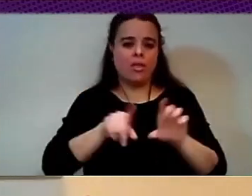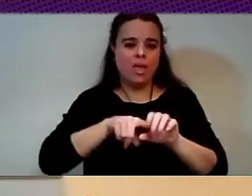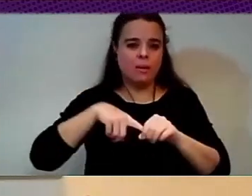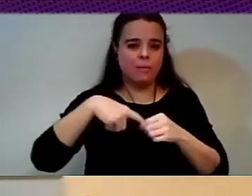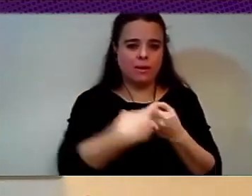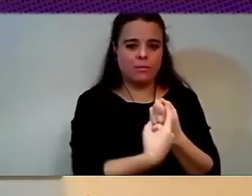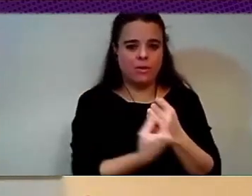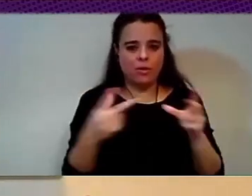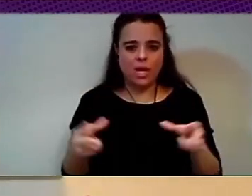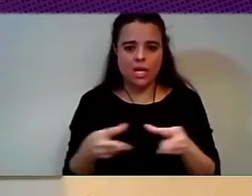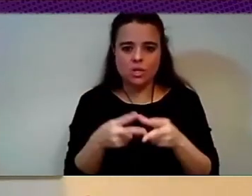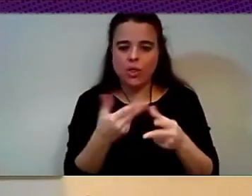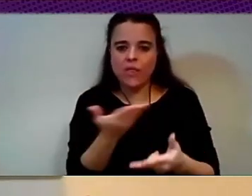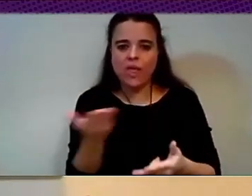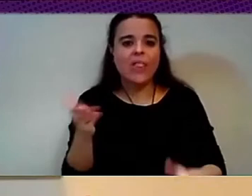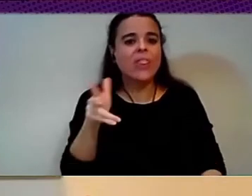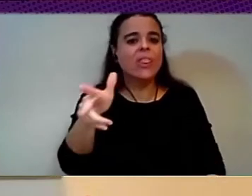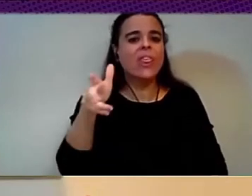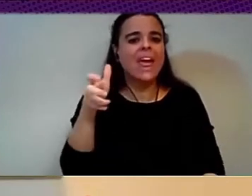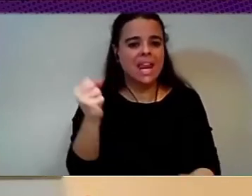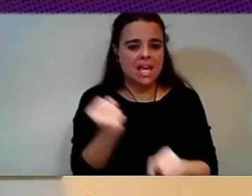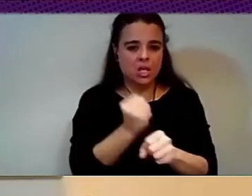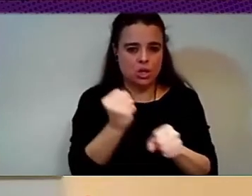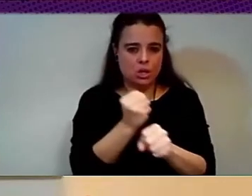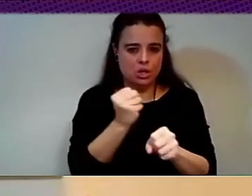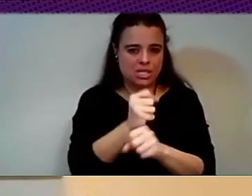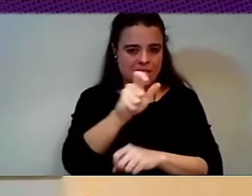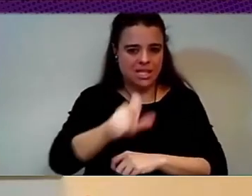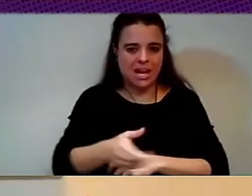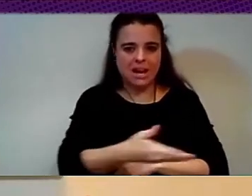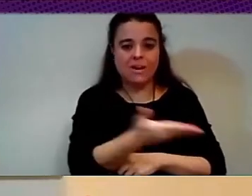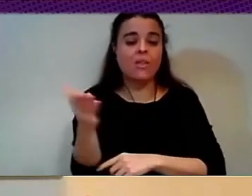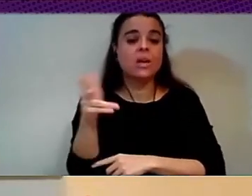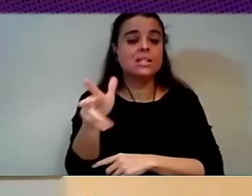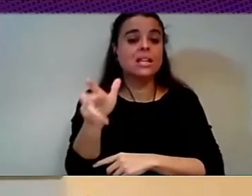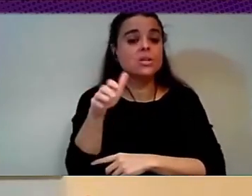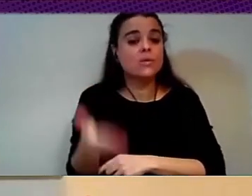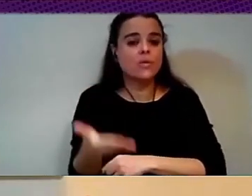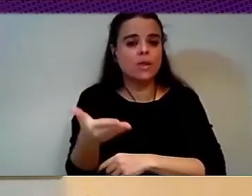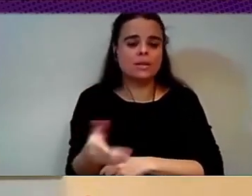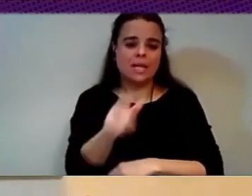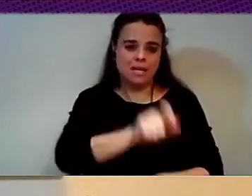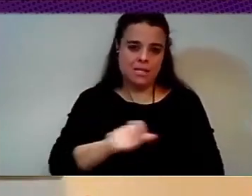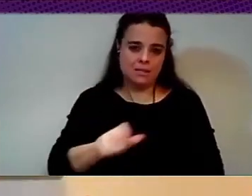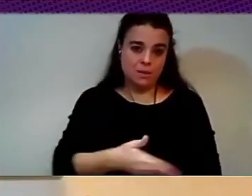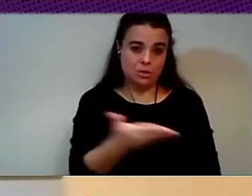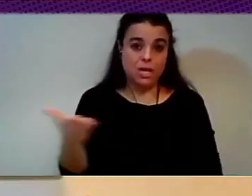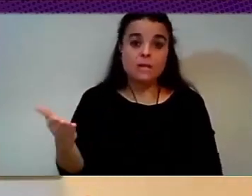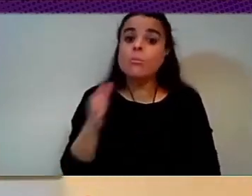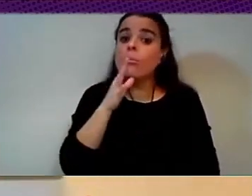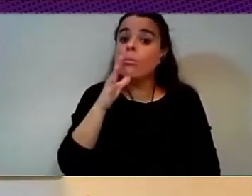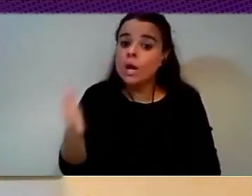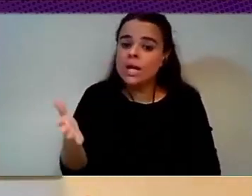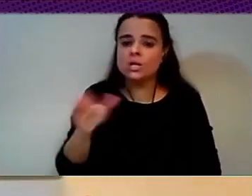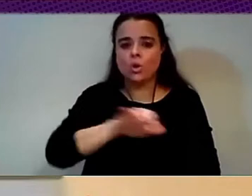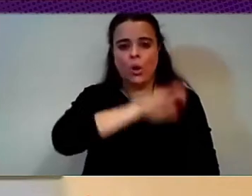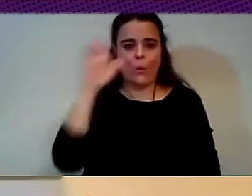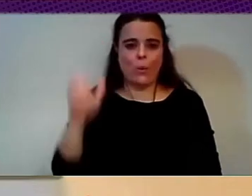people fundamental rights and values, which is part of why we built Europe in the first place. So for me, these things,